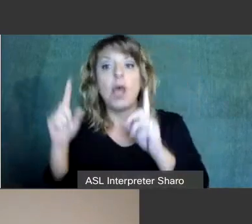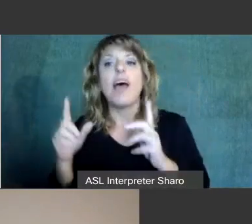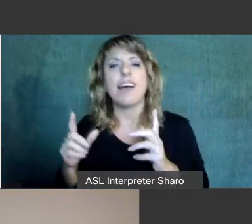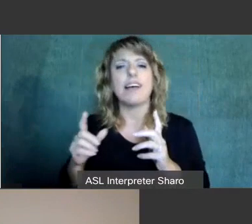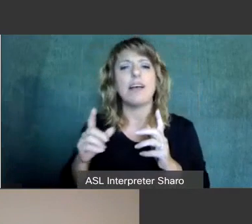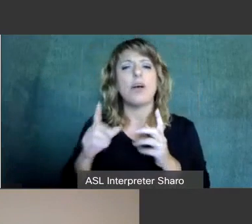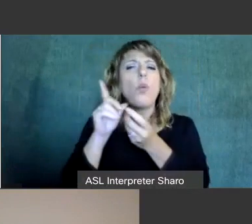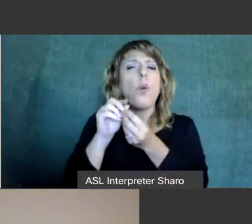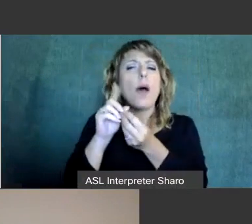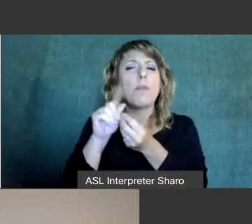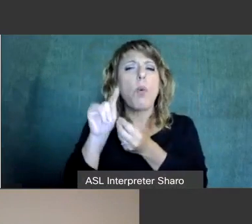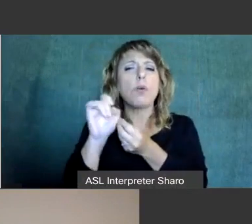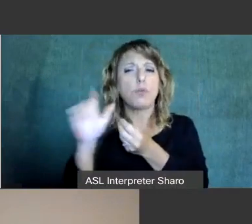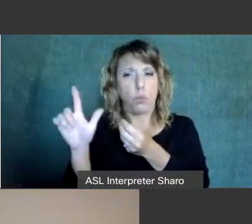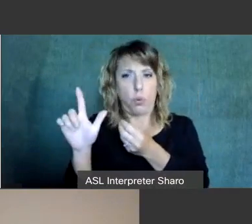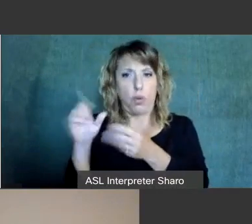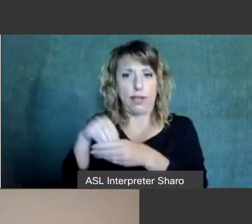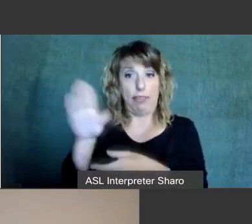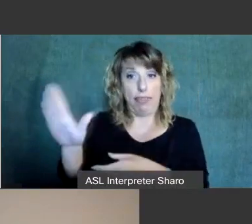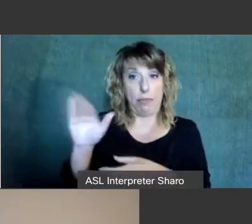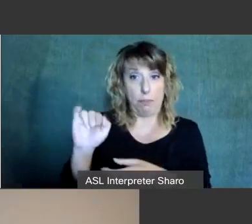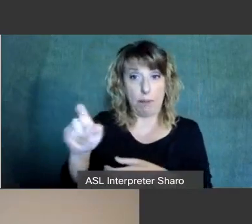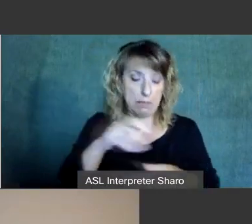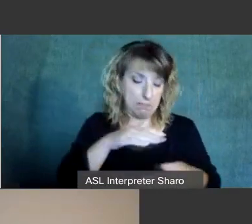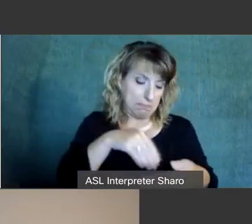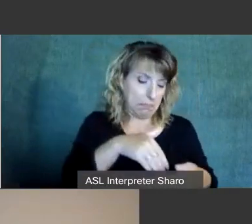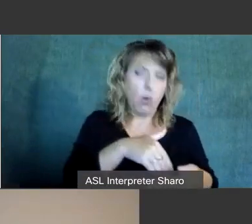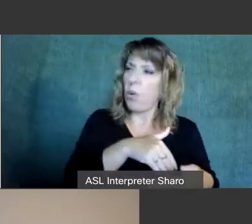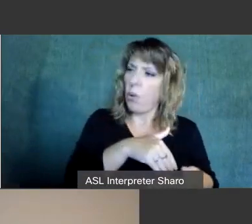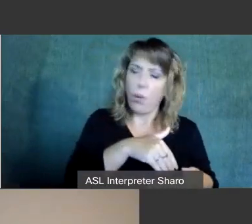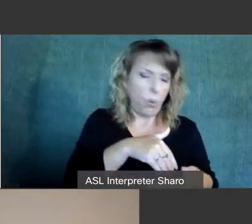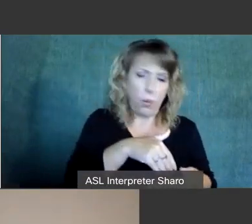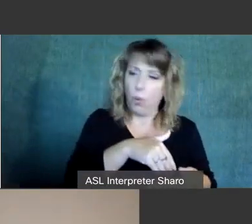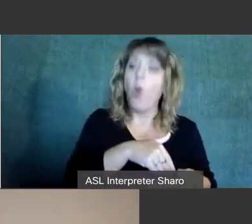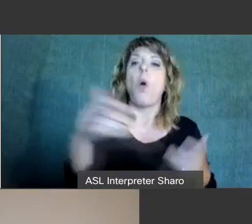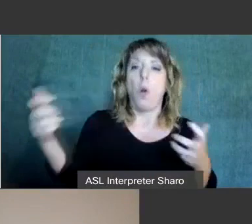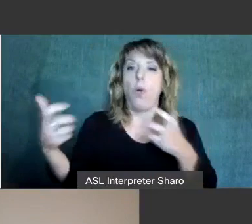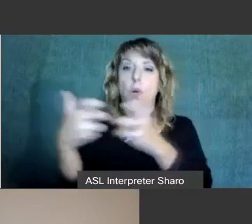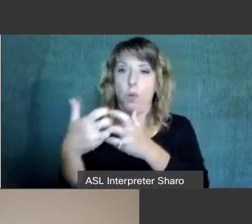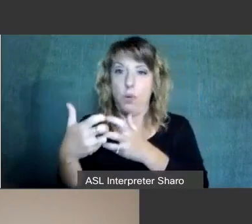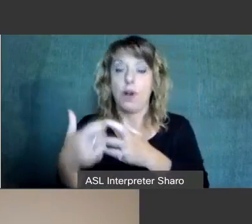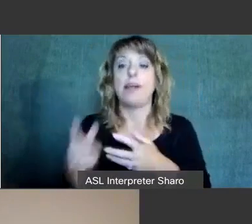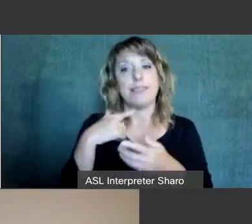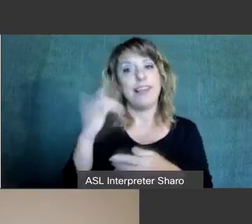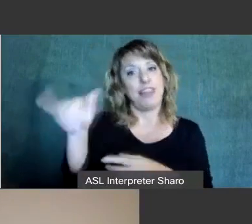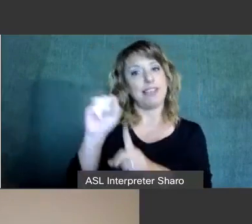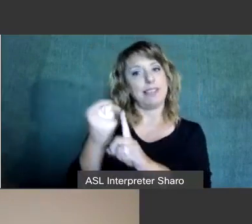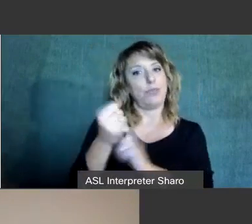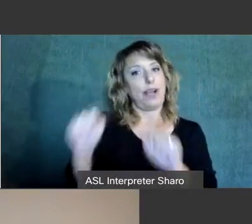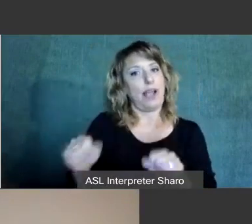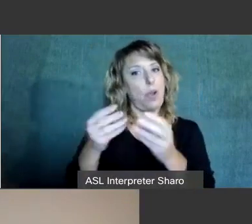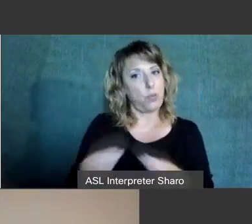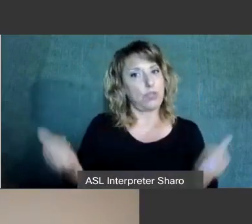one more tool in their toolbox to use to try to make sure that the situation resolves the